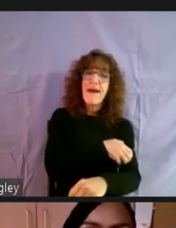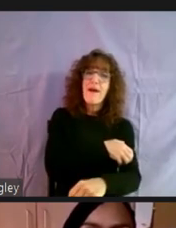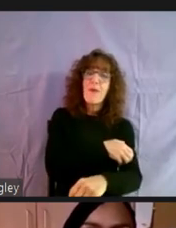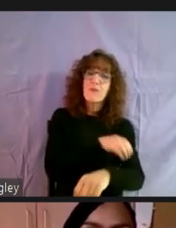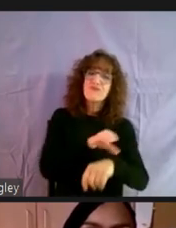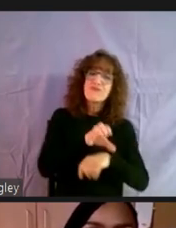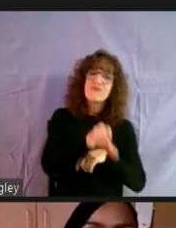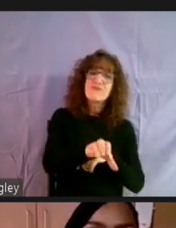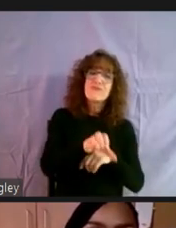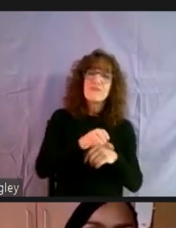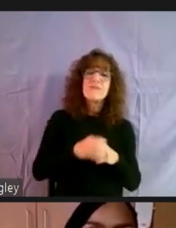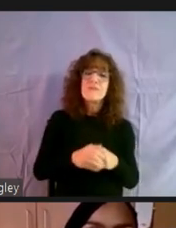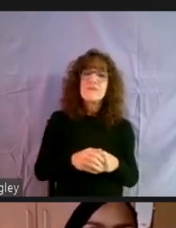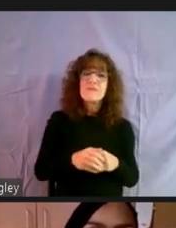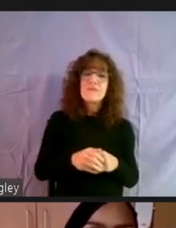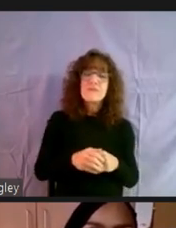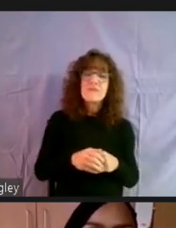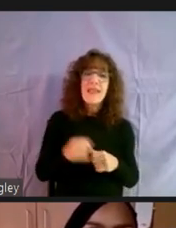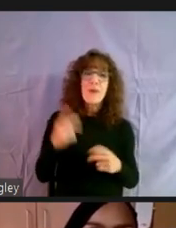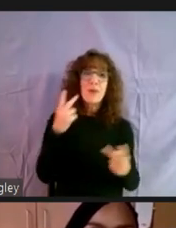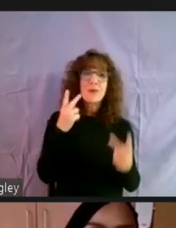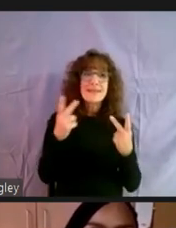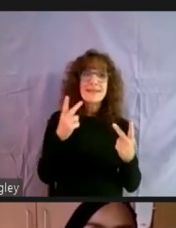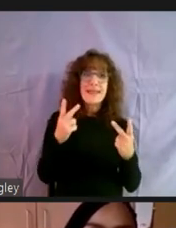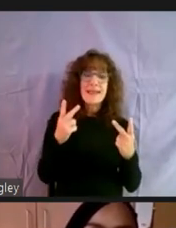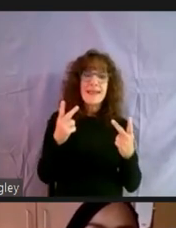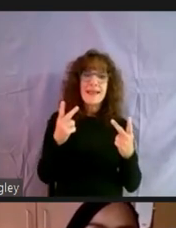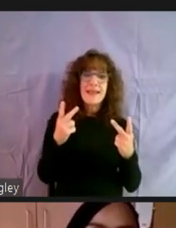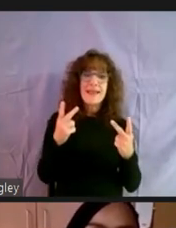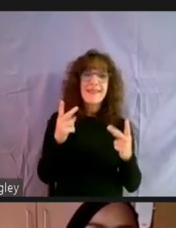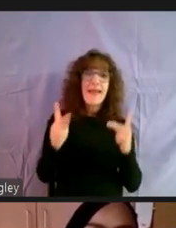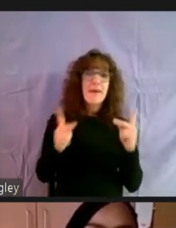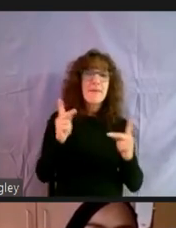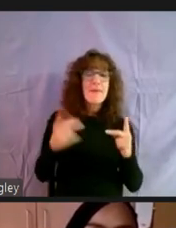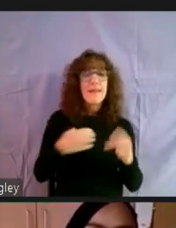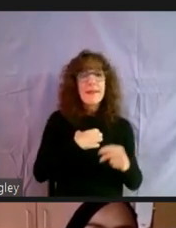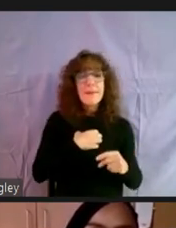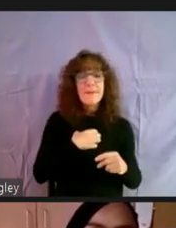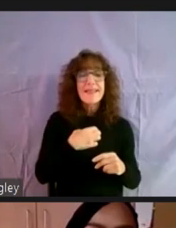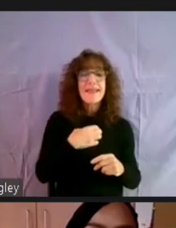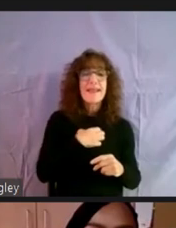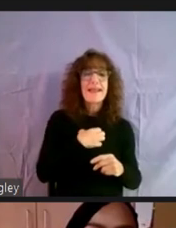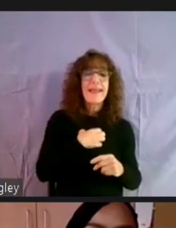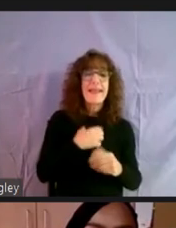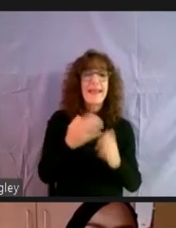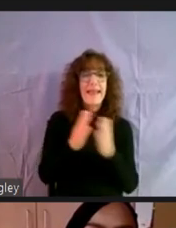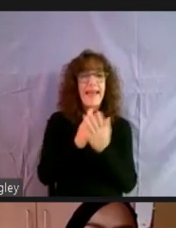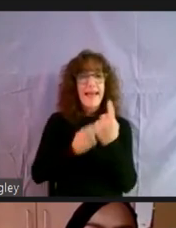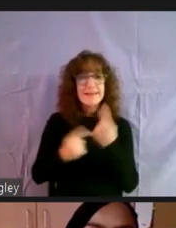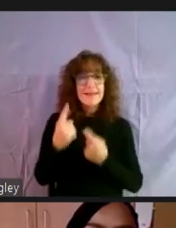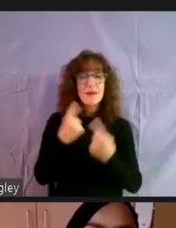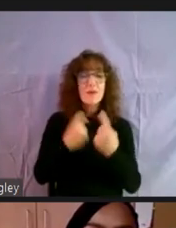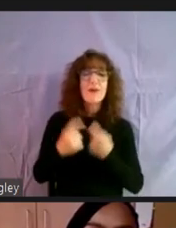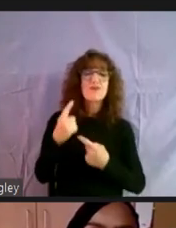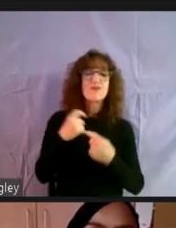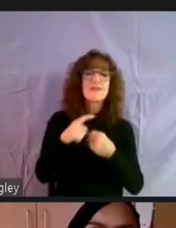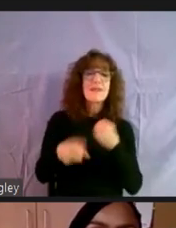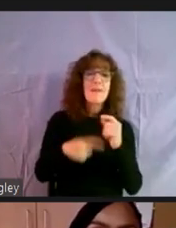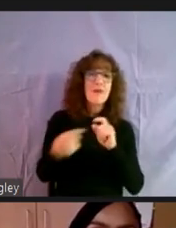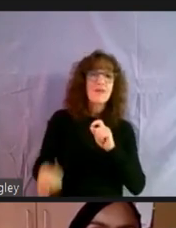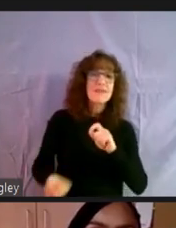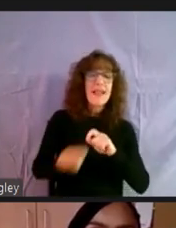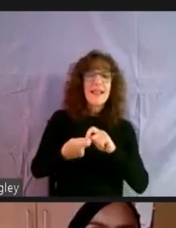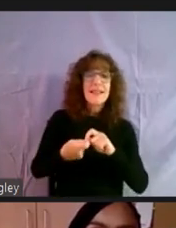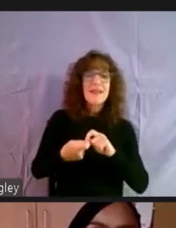Uh, and we're, we're seeing at the same time that folks are complaining and, uh, asking questions about retaliation.